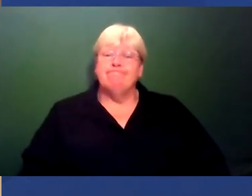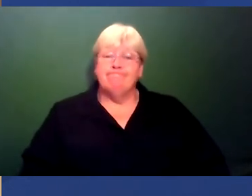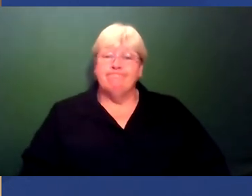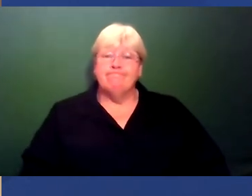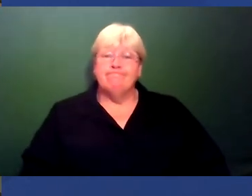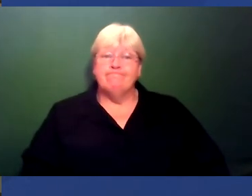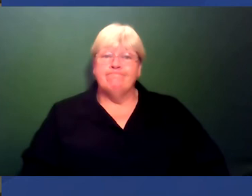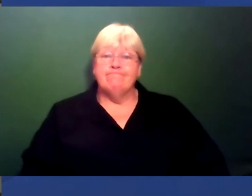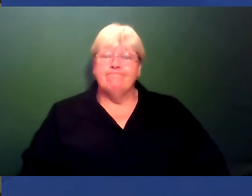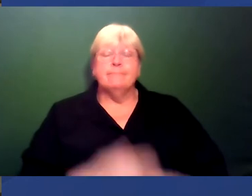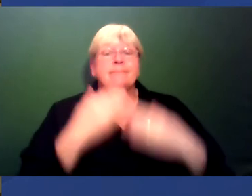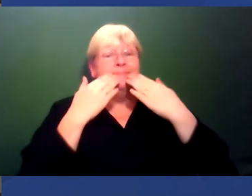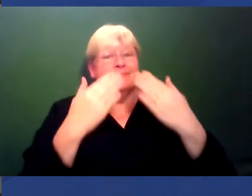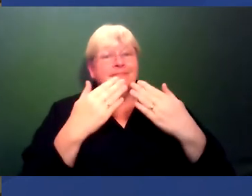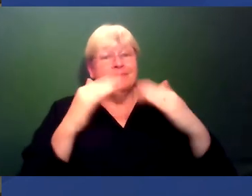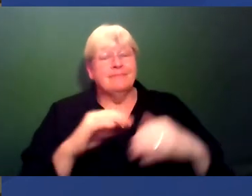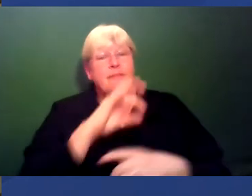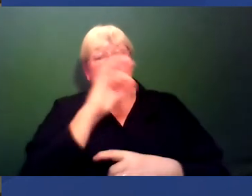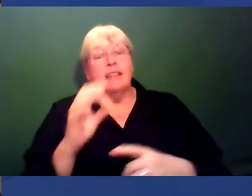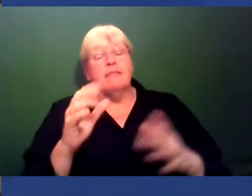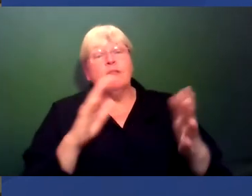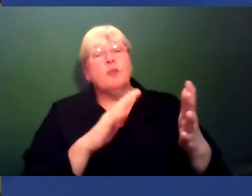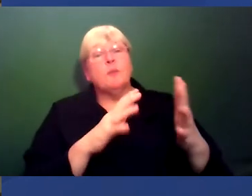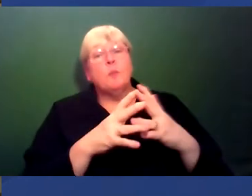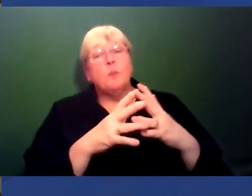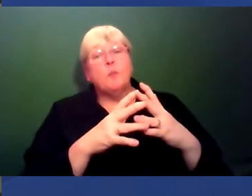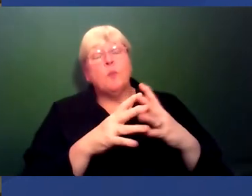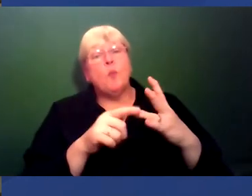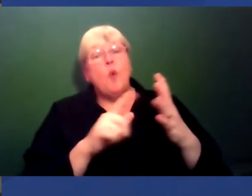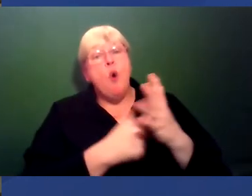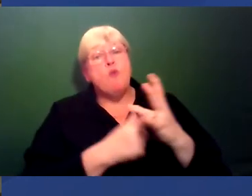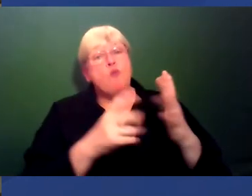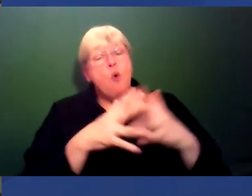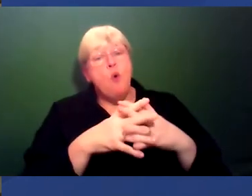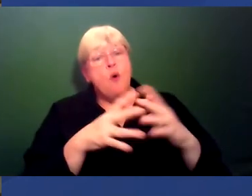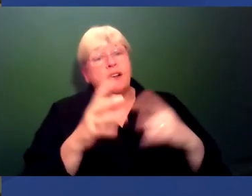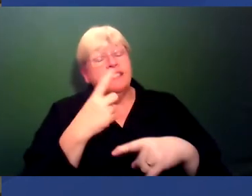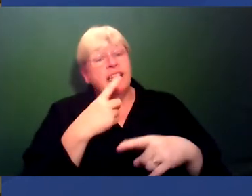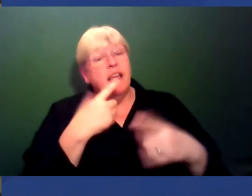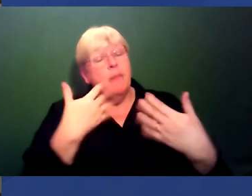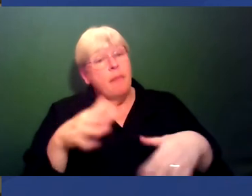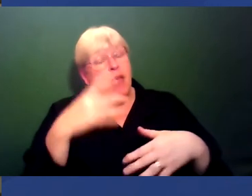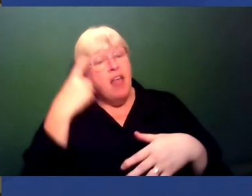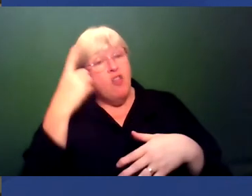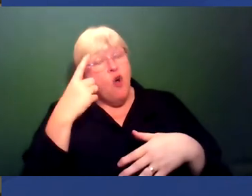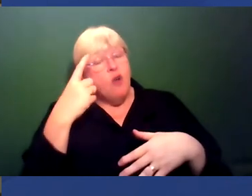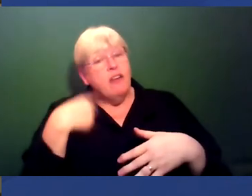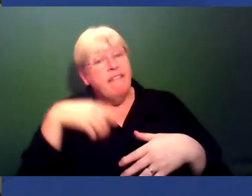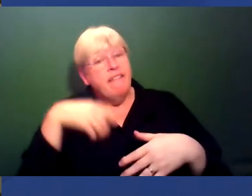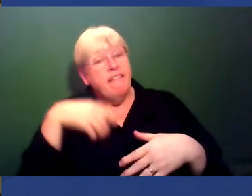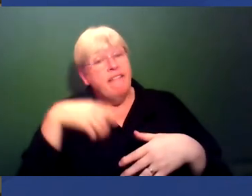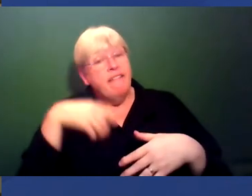Thank you. A question from Waro who asks, have you ever thought of academic racism as due to the system